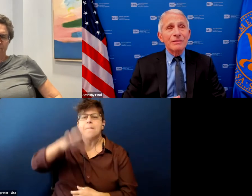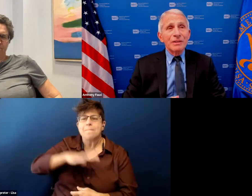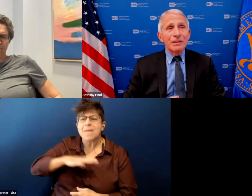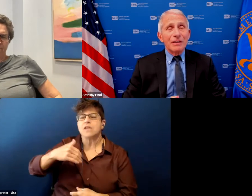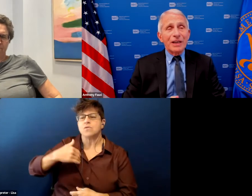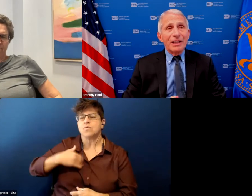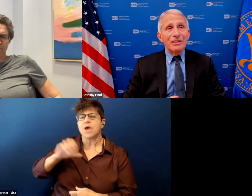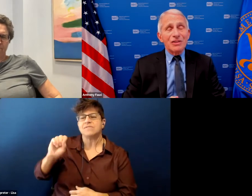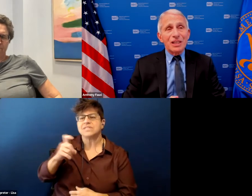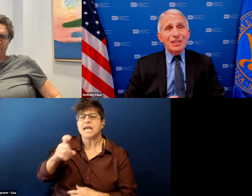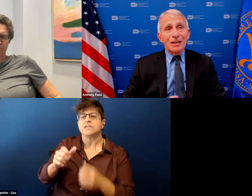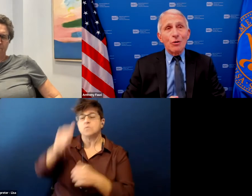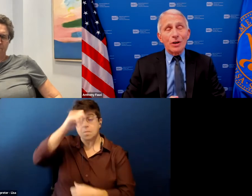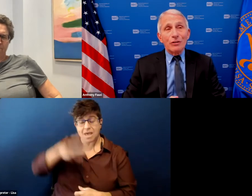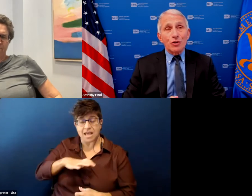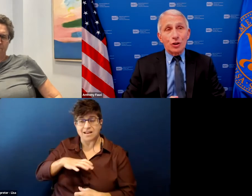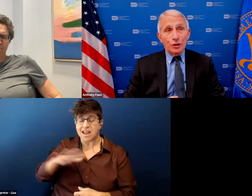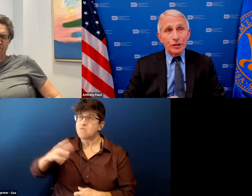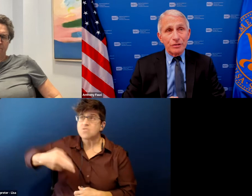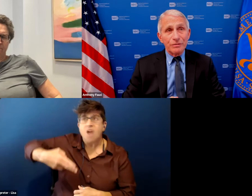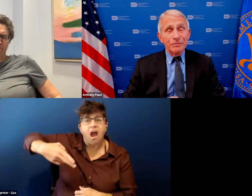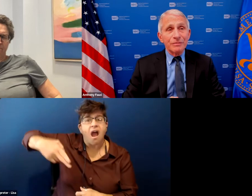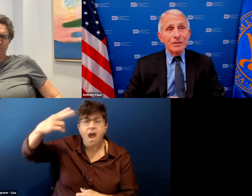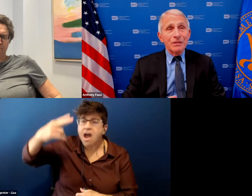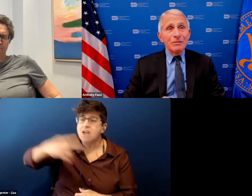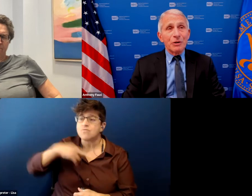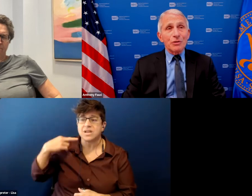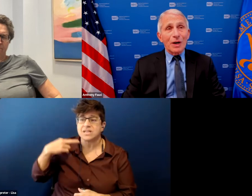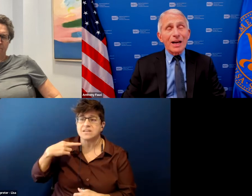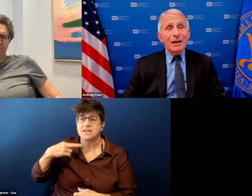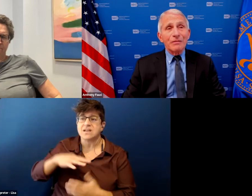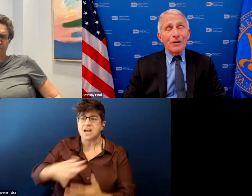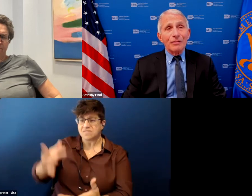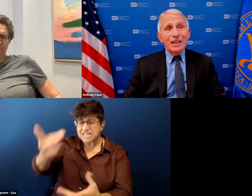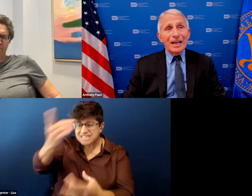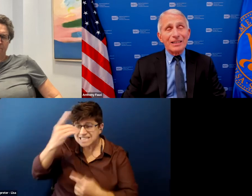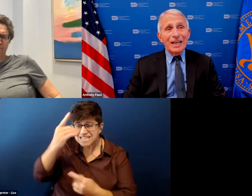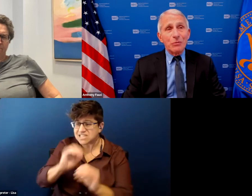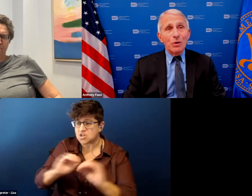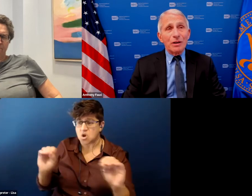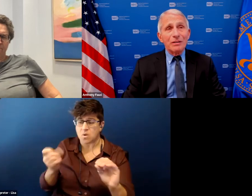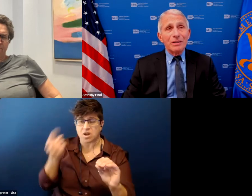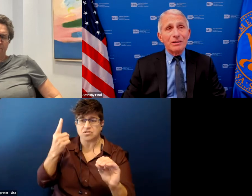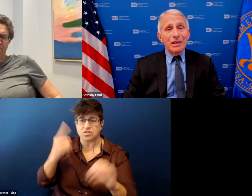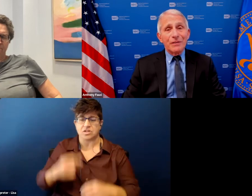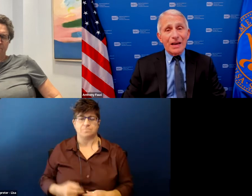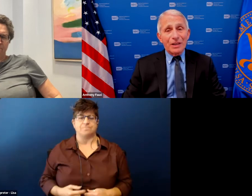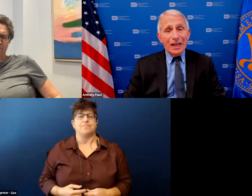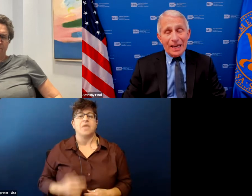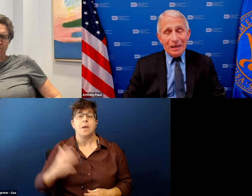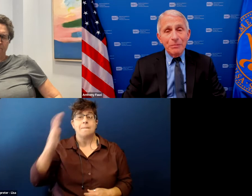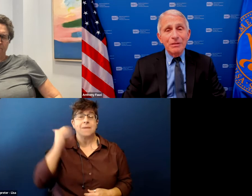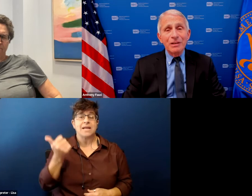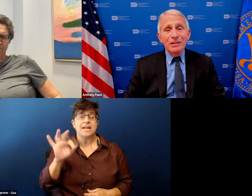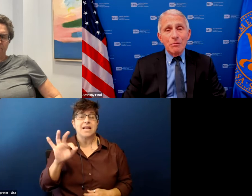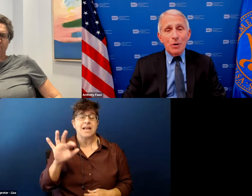of getting a disease that no one understood because when i got involved in 1981 it didn't even have a